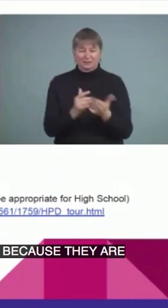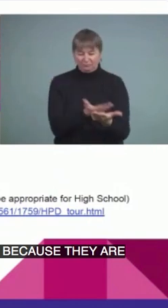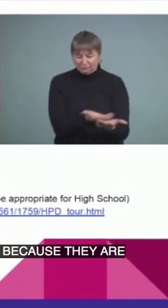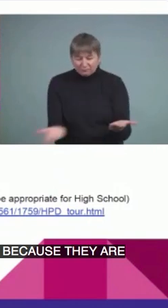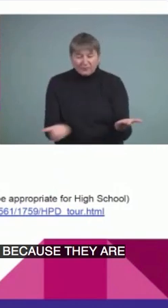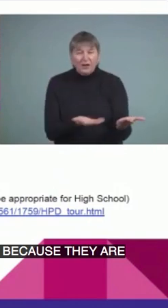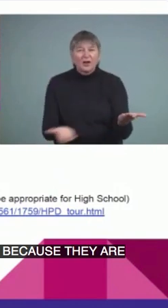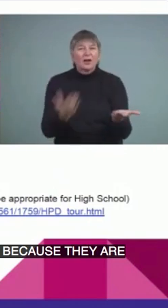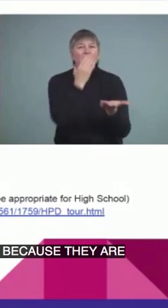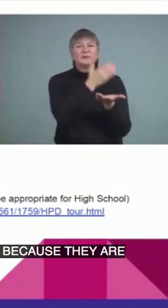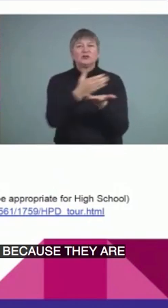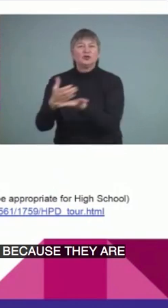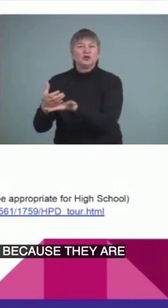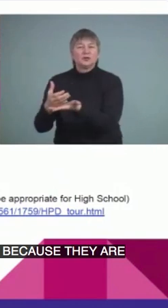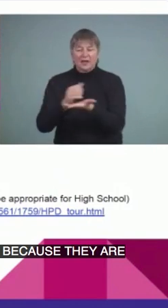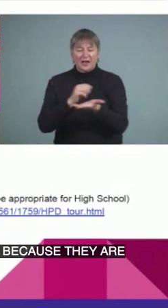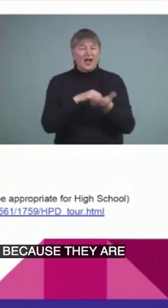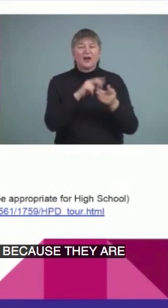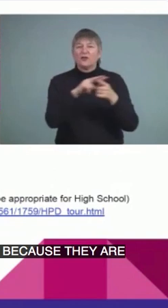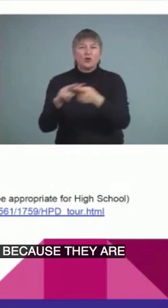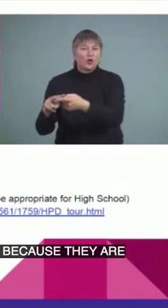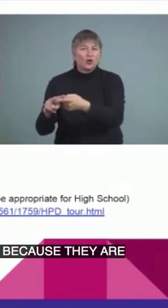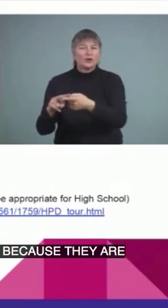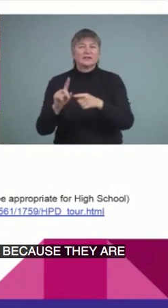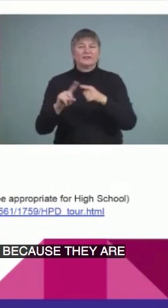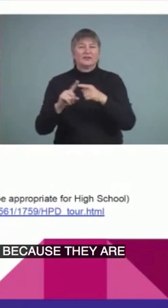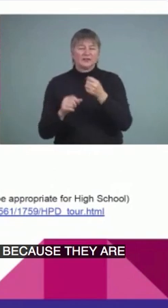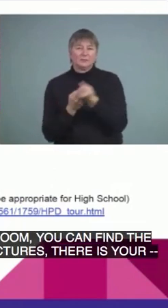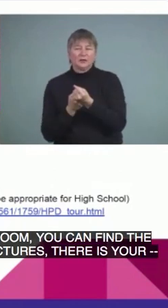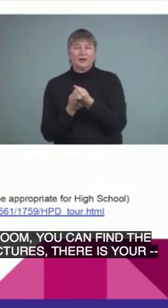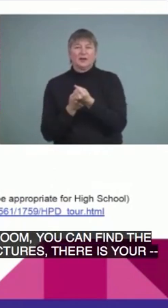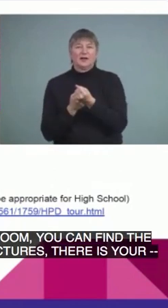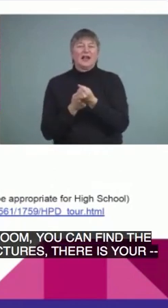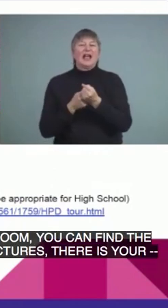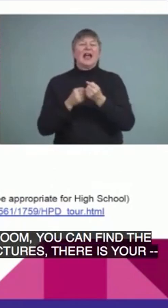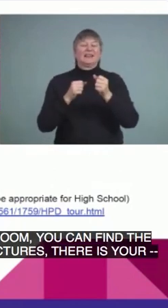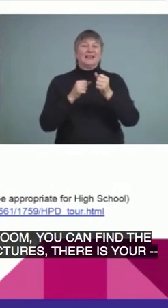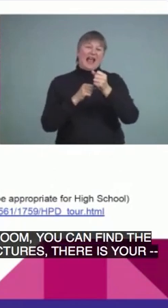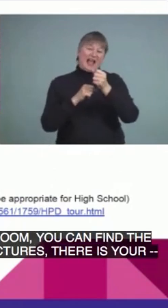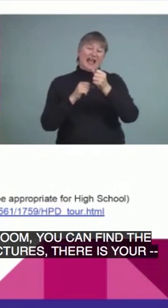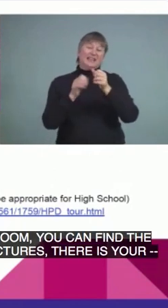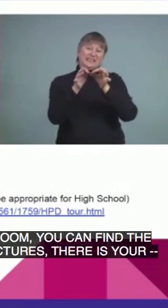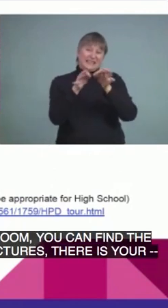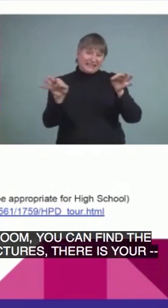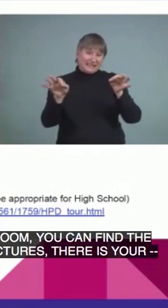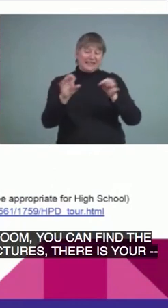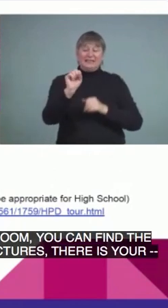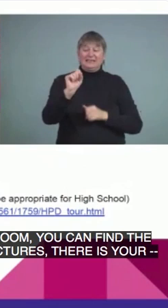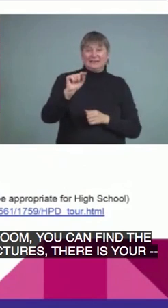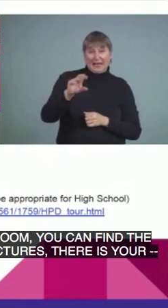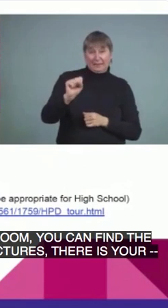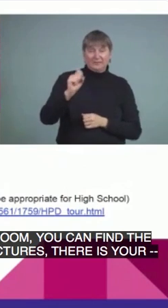There is your, there's your vocabulary support. And there's sentence stems that children can use as well.